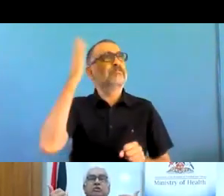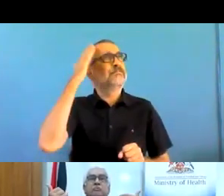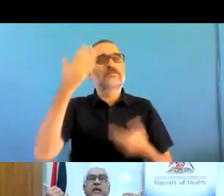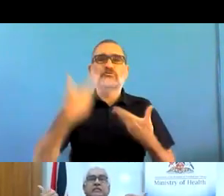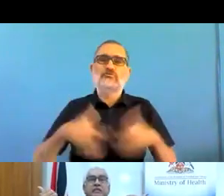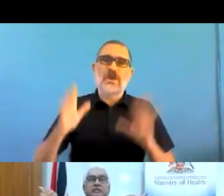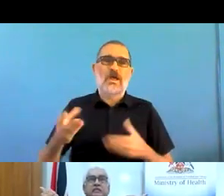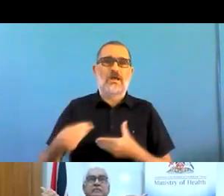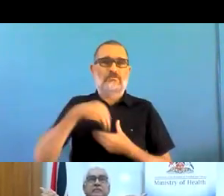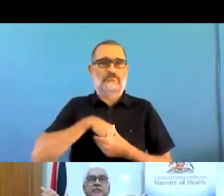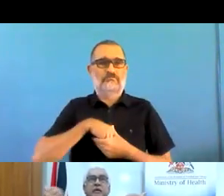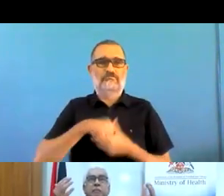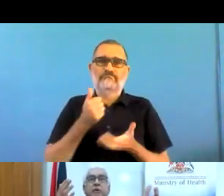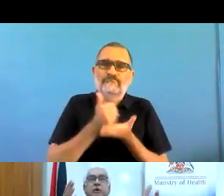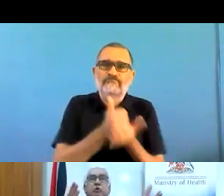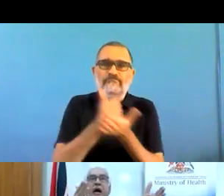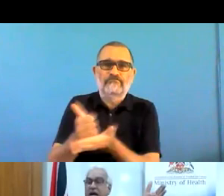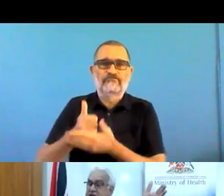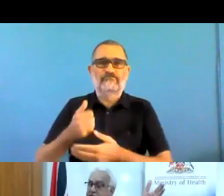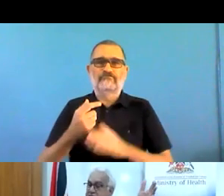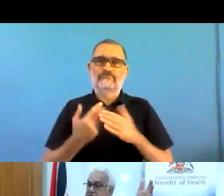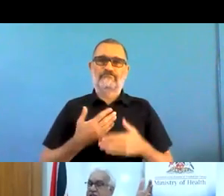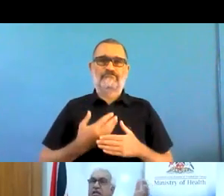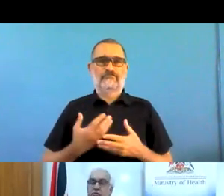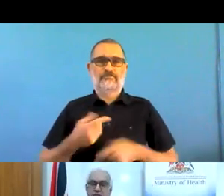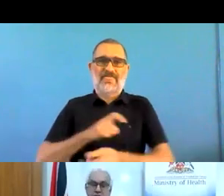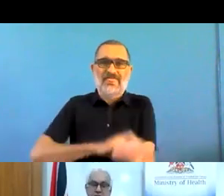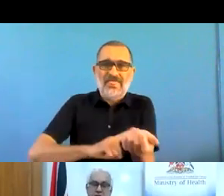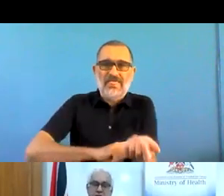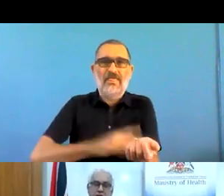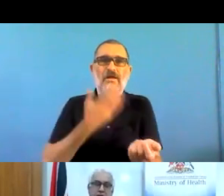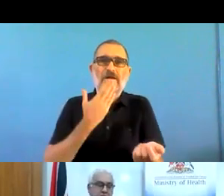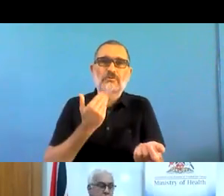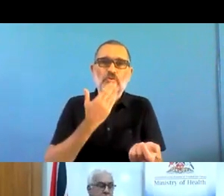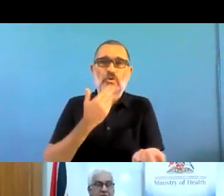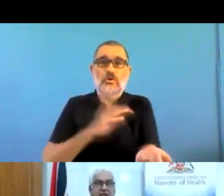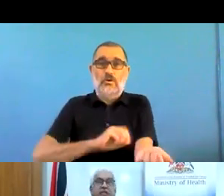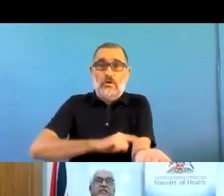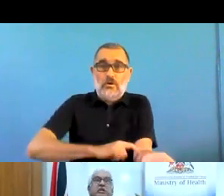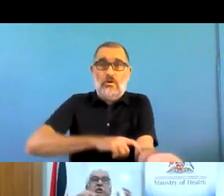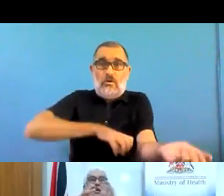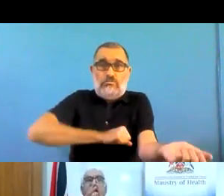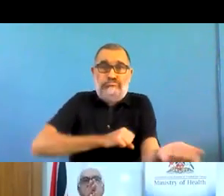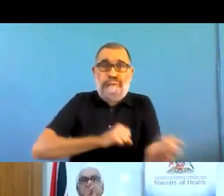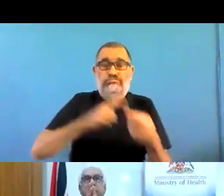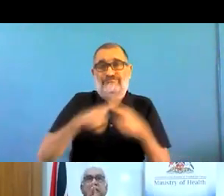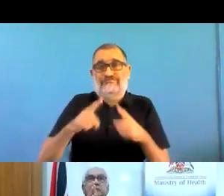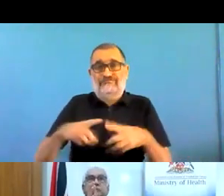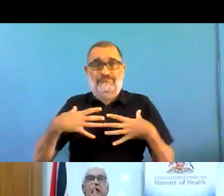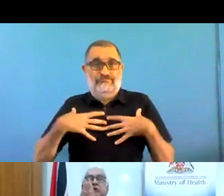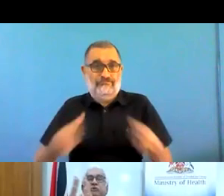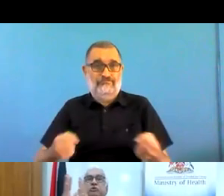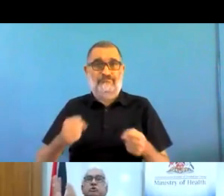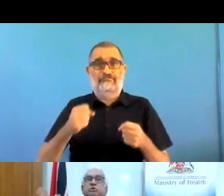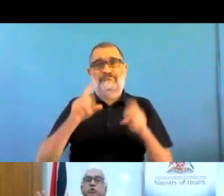dichotomy exists. People who actively seek out care and treatment,